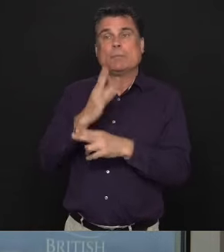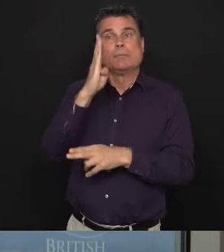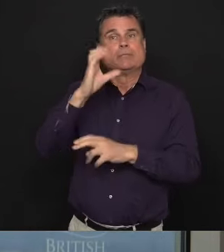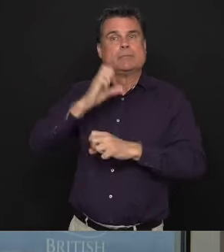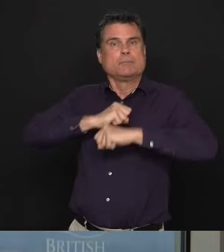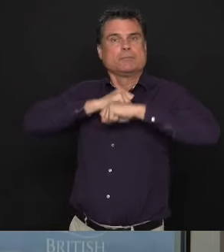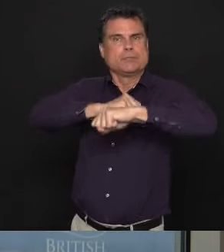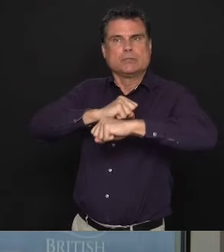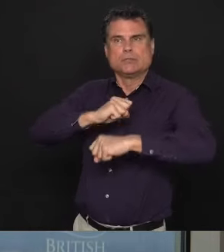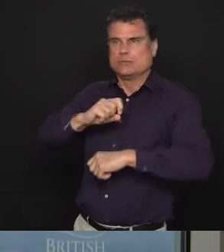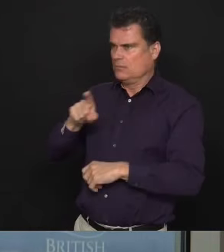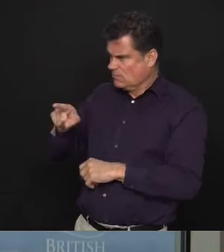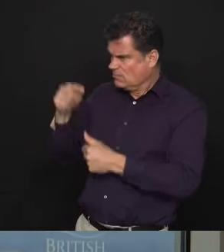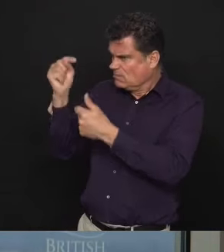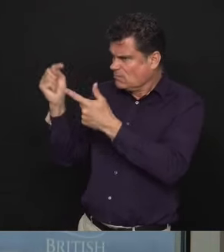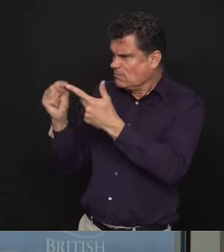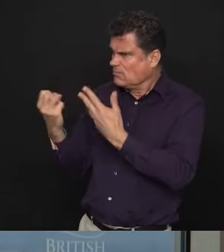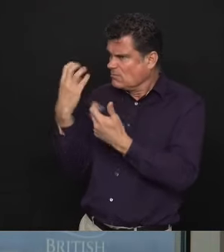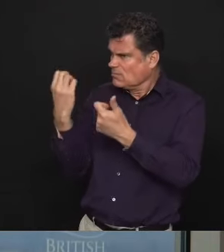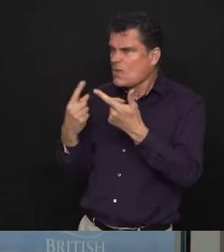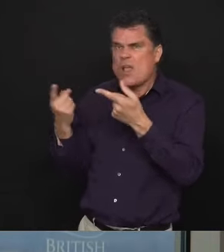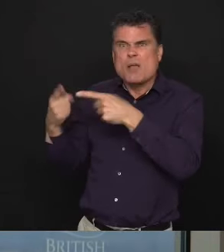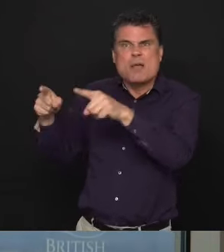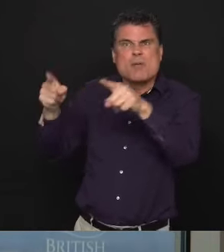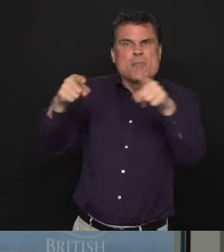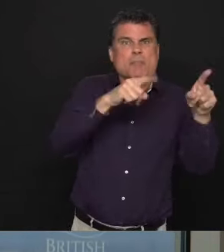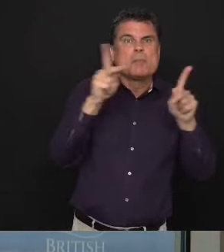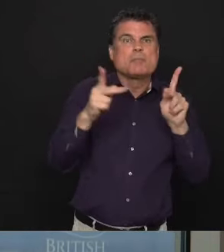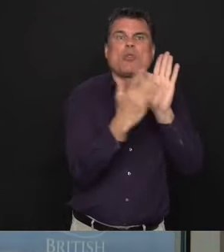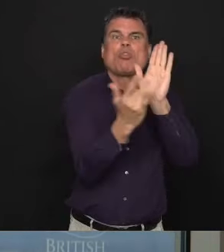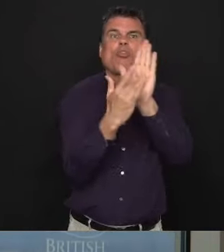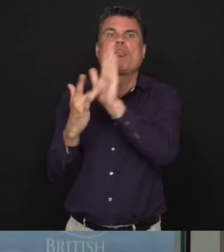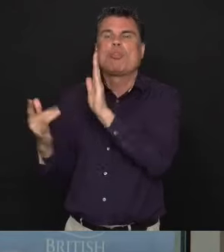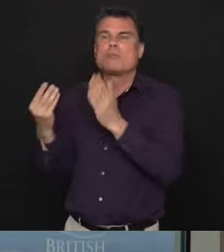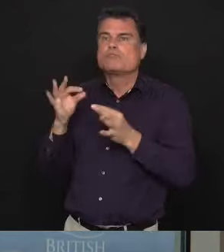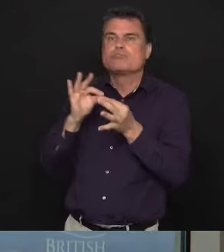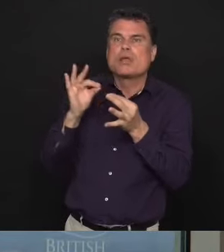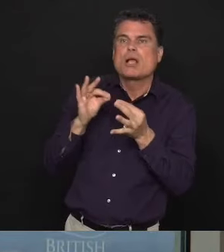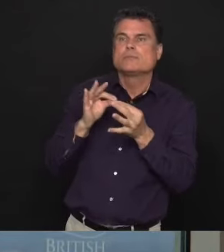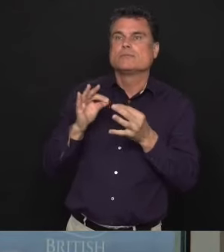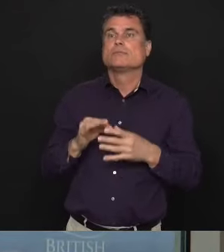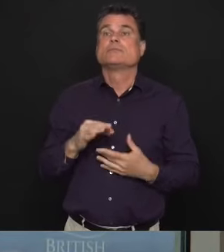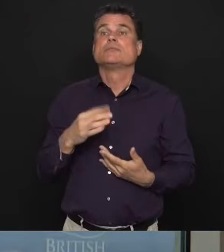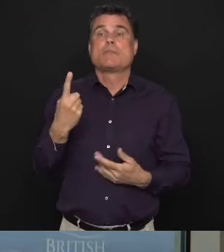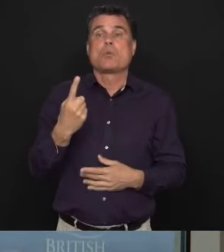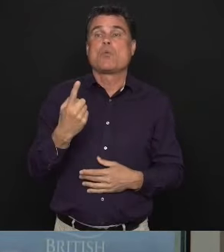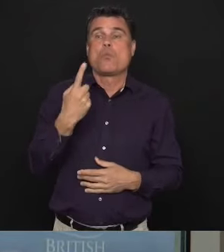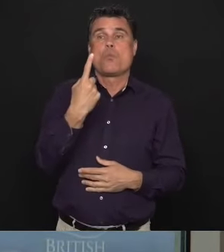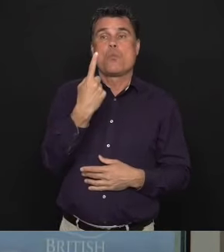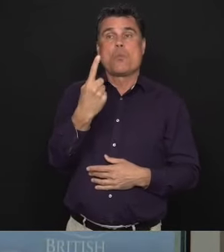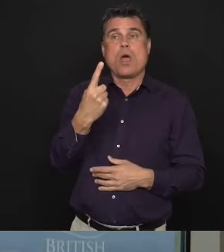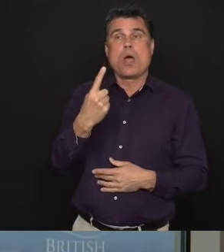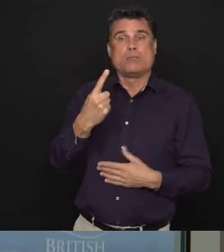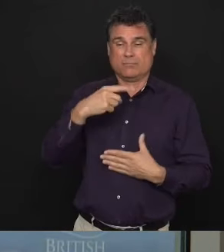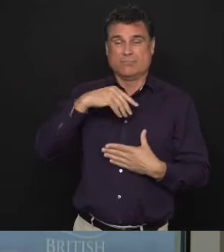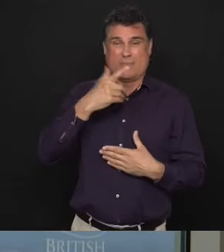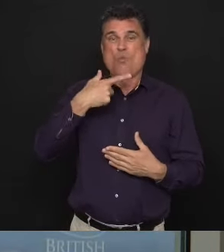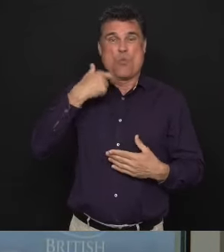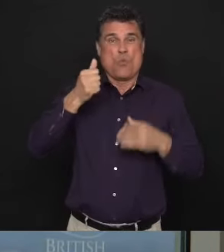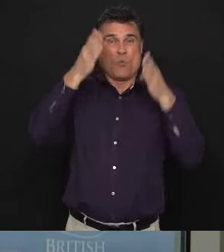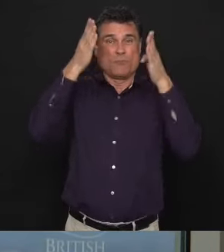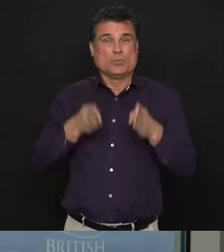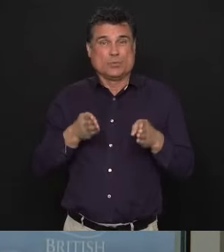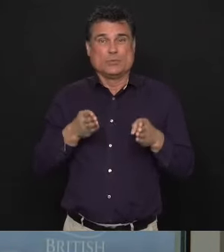For example, an elderly, immunocompromised consumer paying 10 times the regular price for some N95